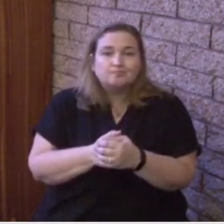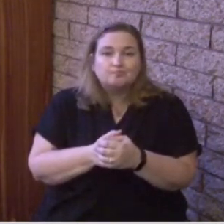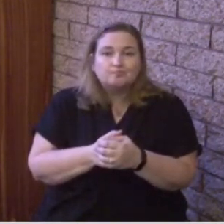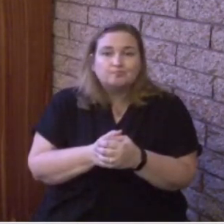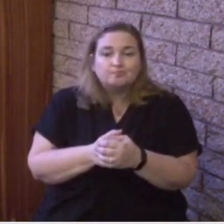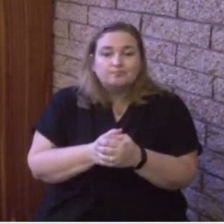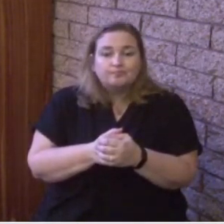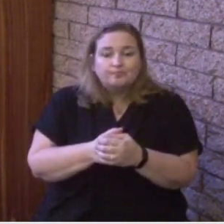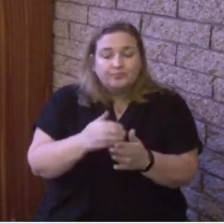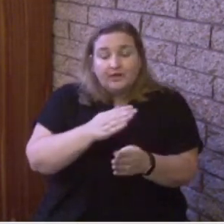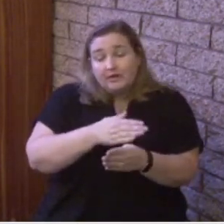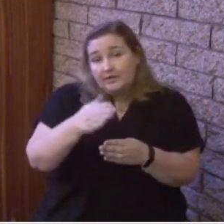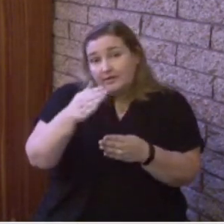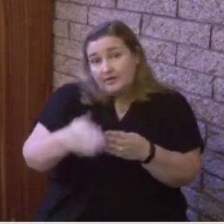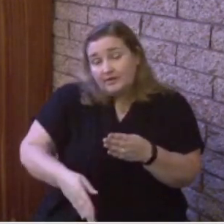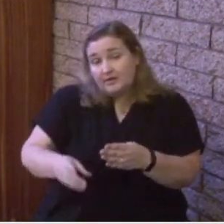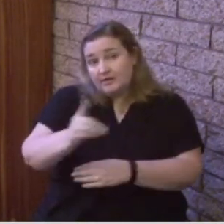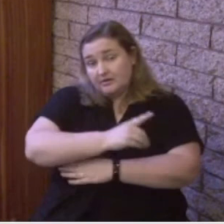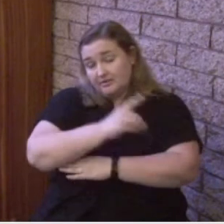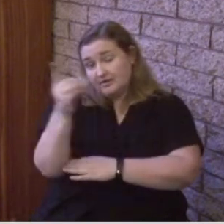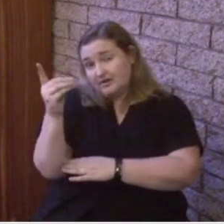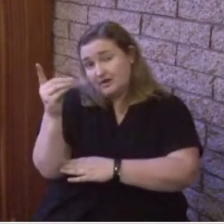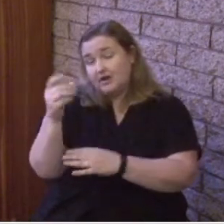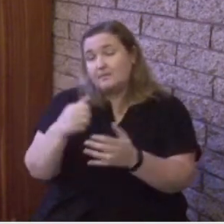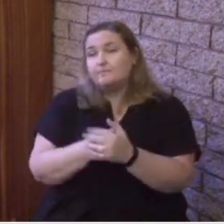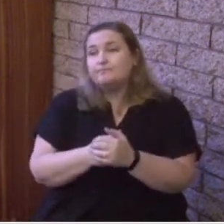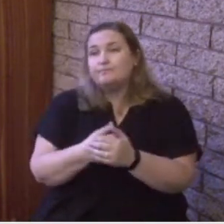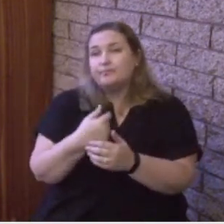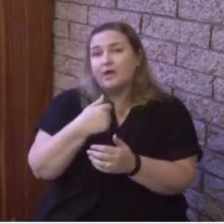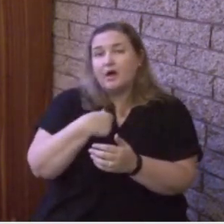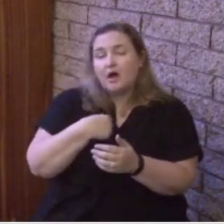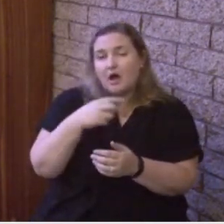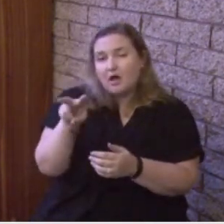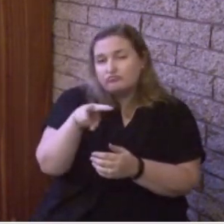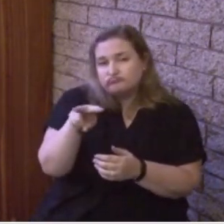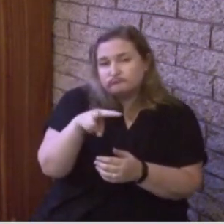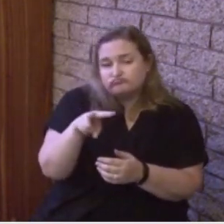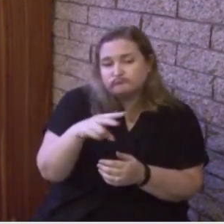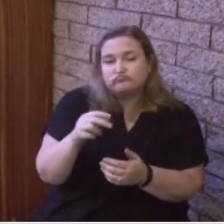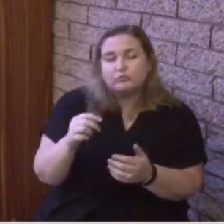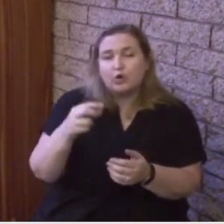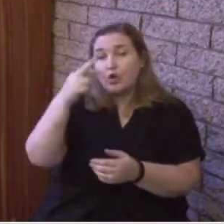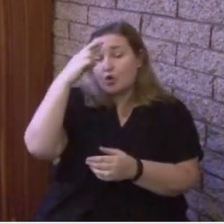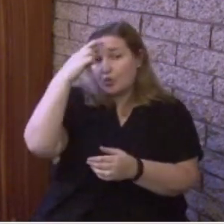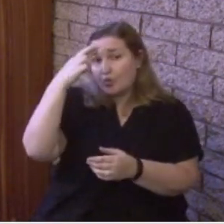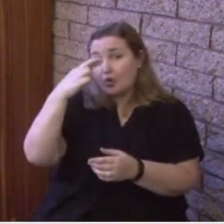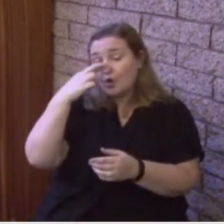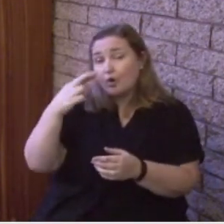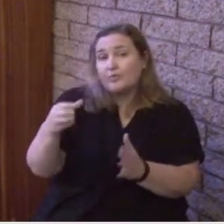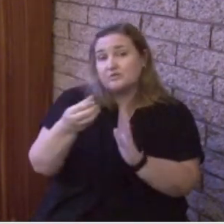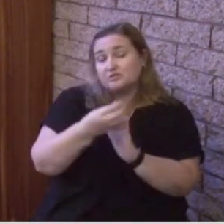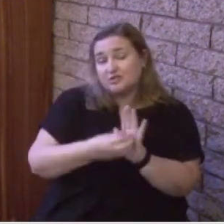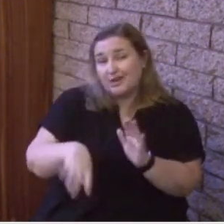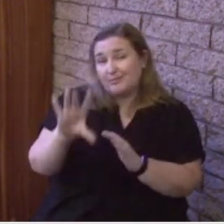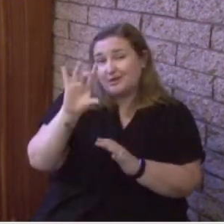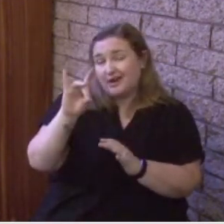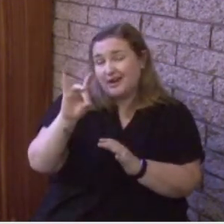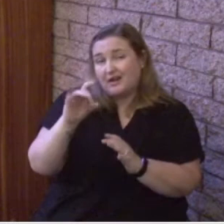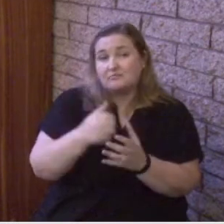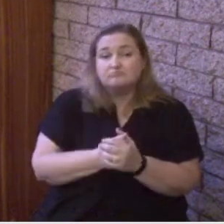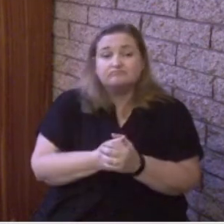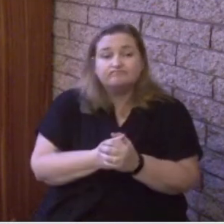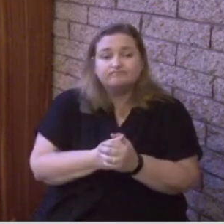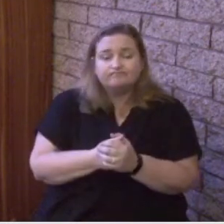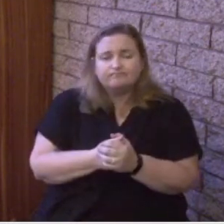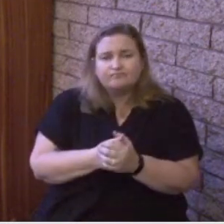At the end of the day I come back to scriptures like Romans 8. At the end of the day I come back and it brings my focus back to